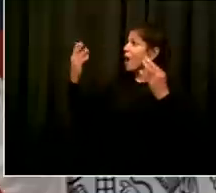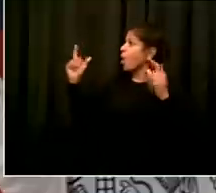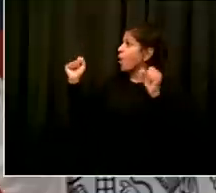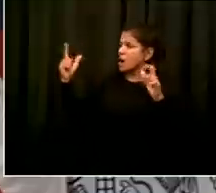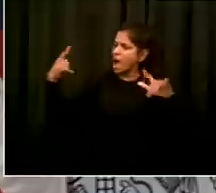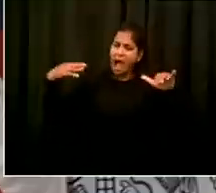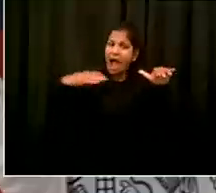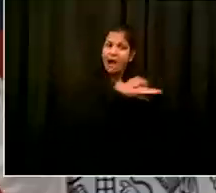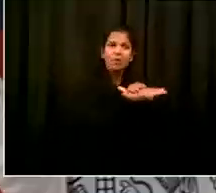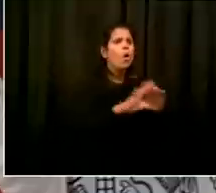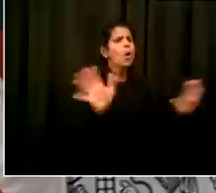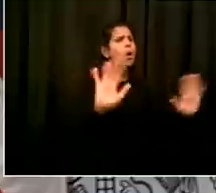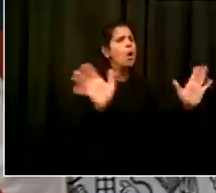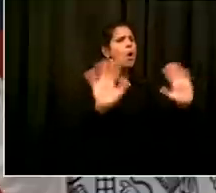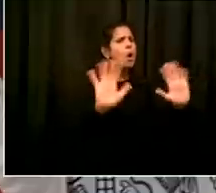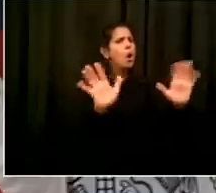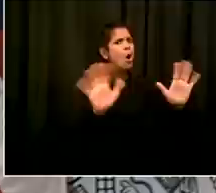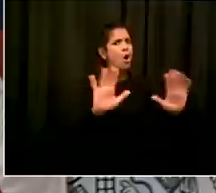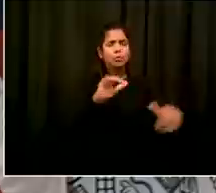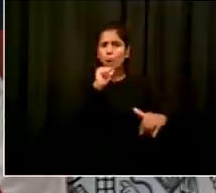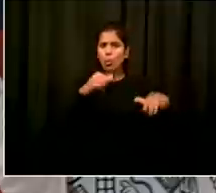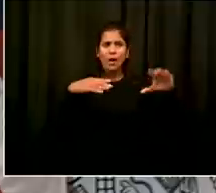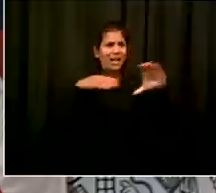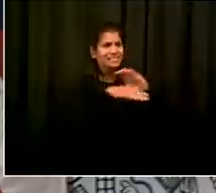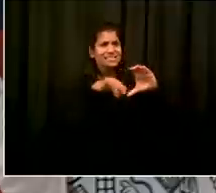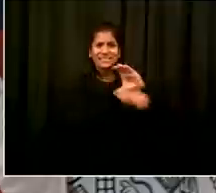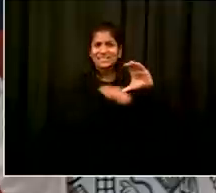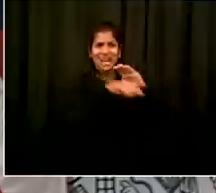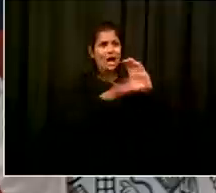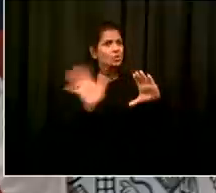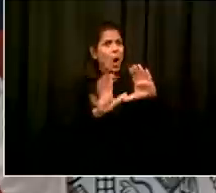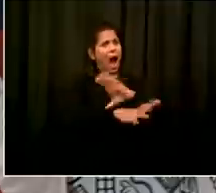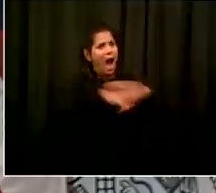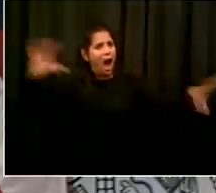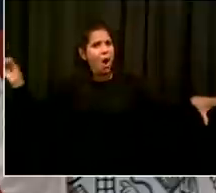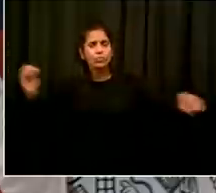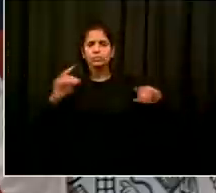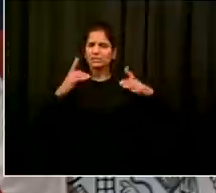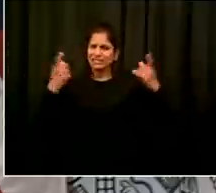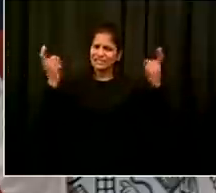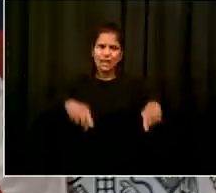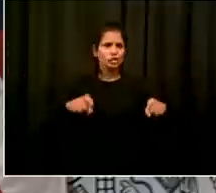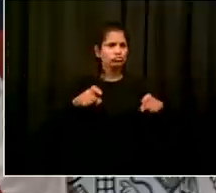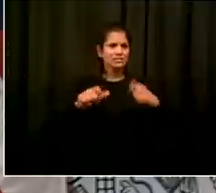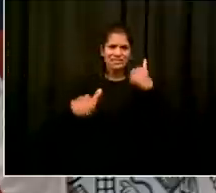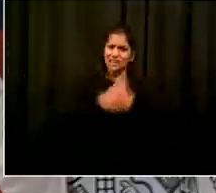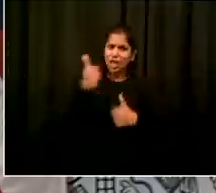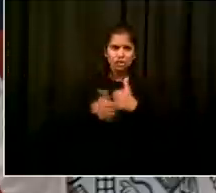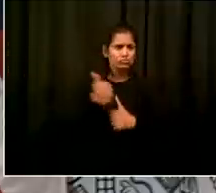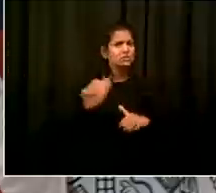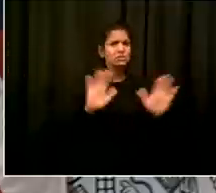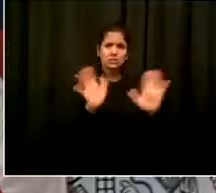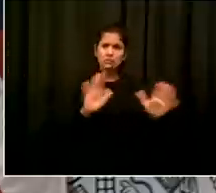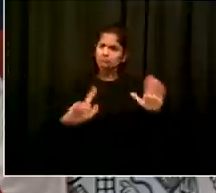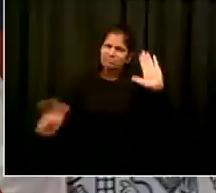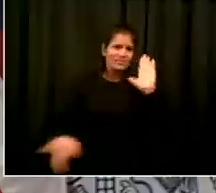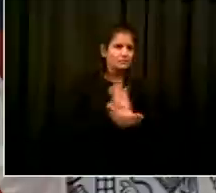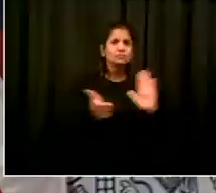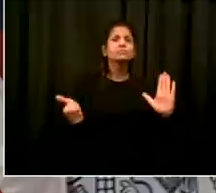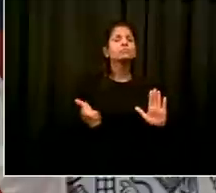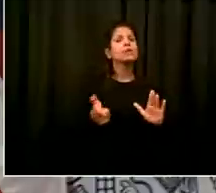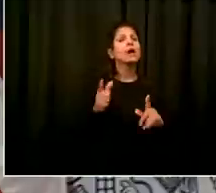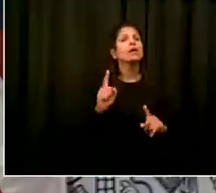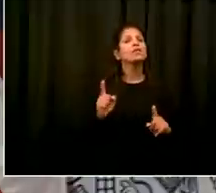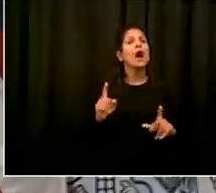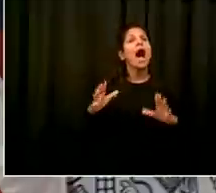both legally and in terms of the health problem they create so we need people to avoid that we do not want to spread this virus we want to continue New York City's